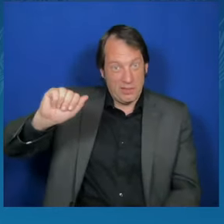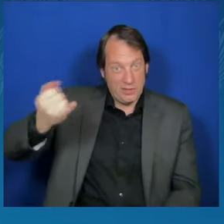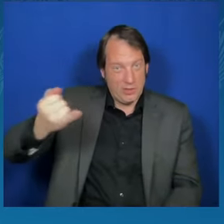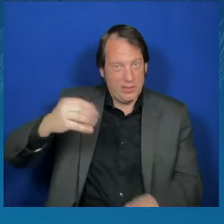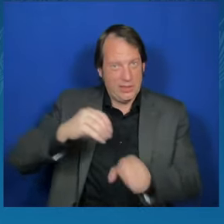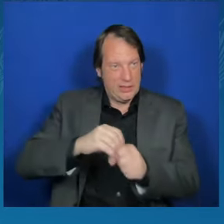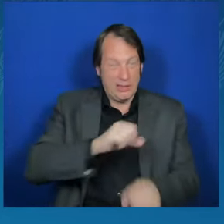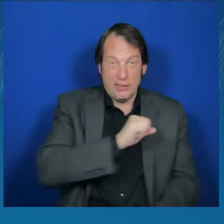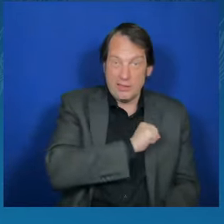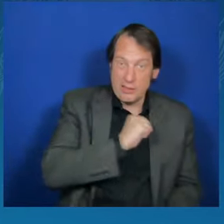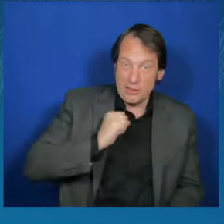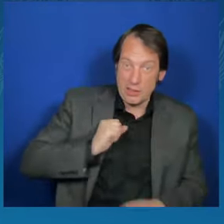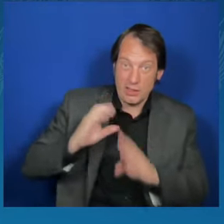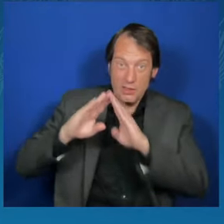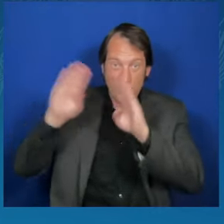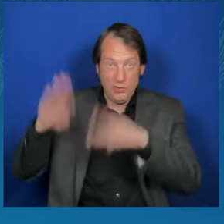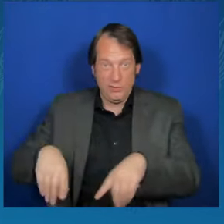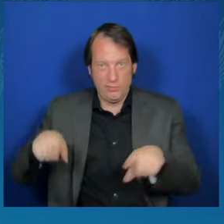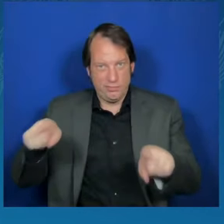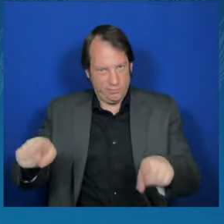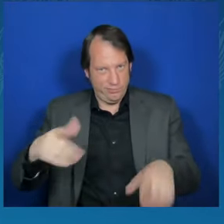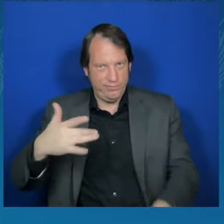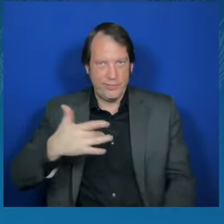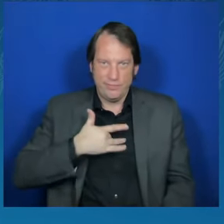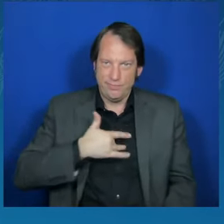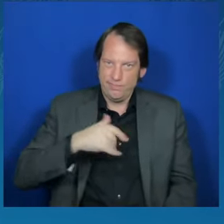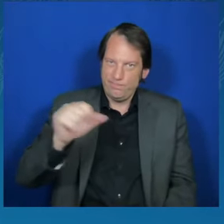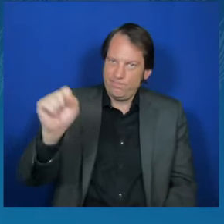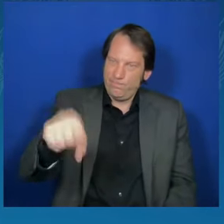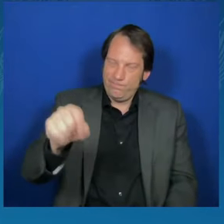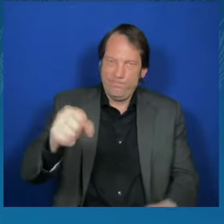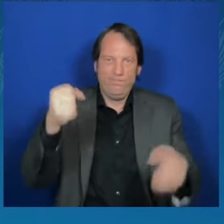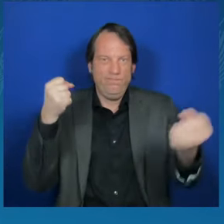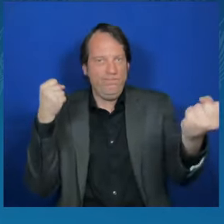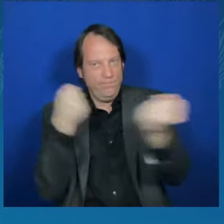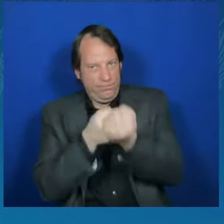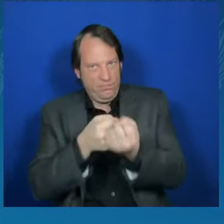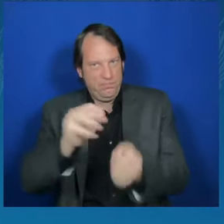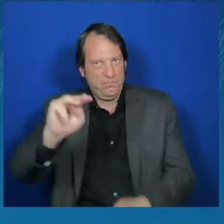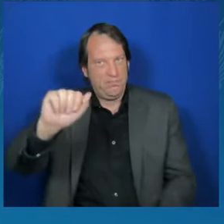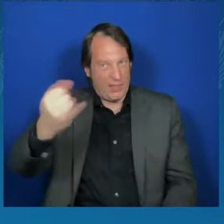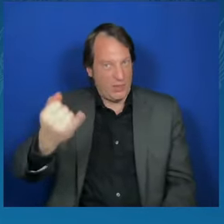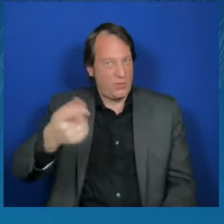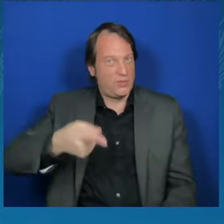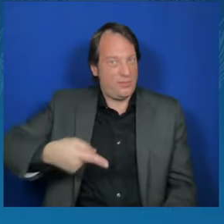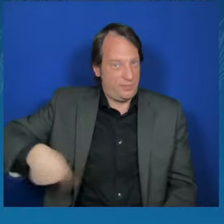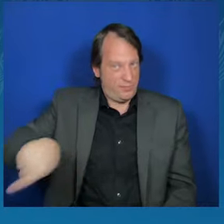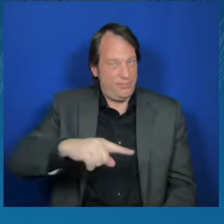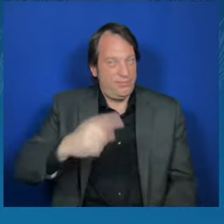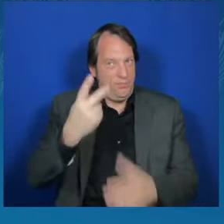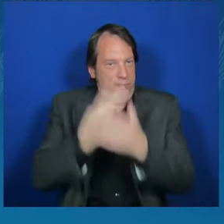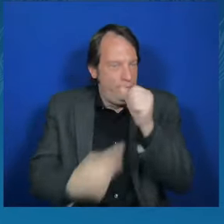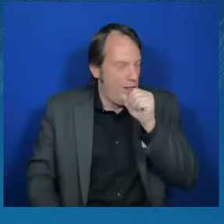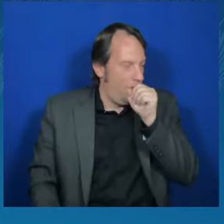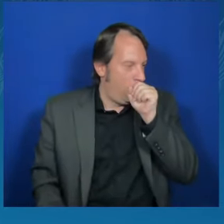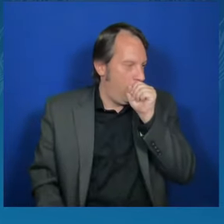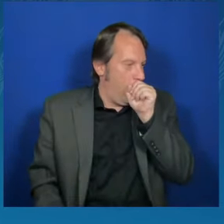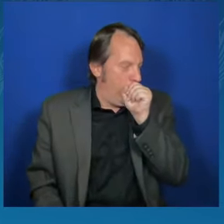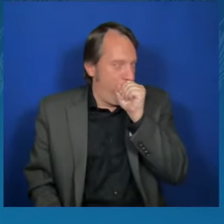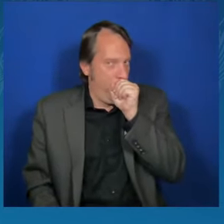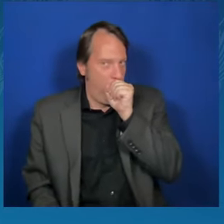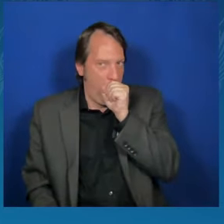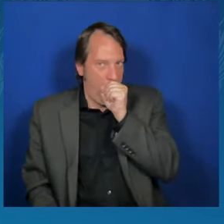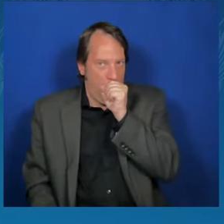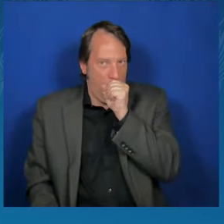for this approach. There is bipartisan support for what America is and what we